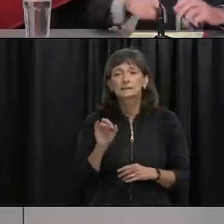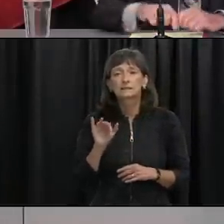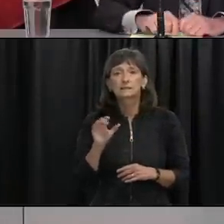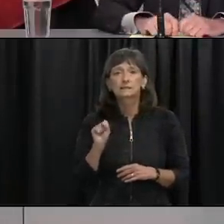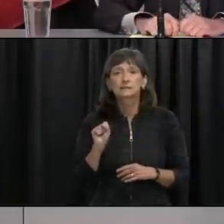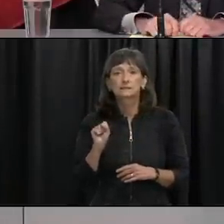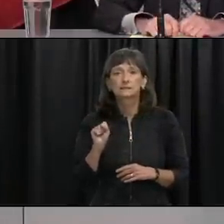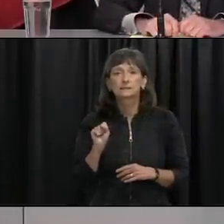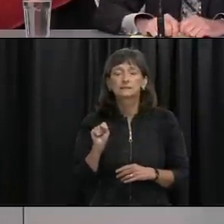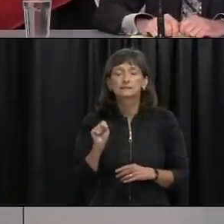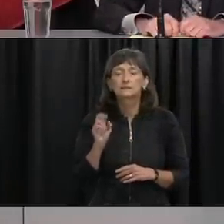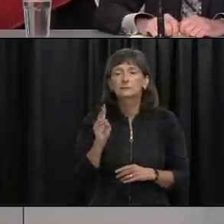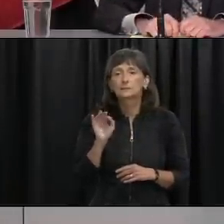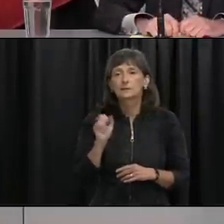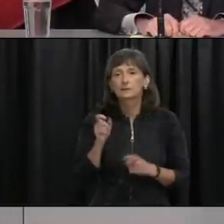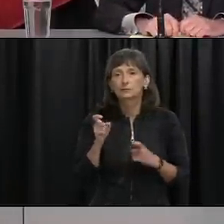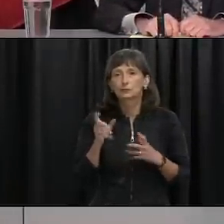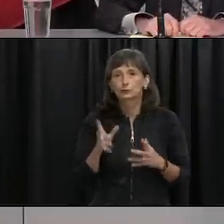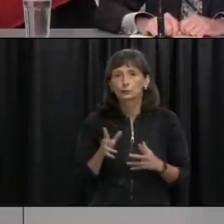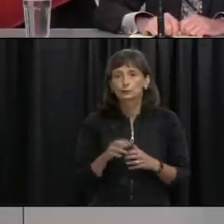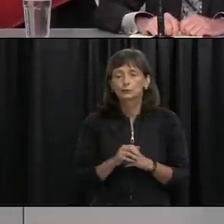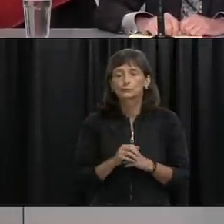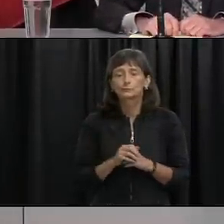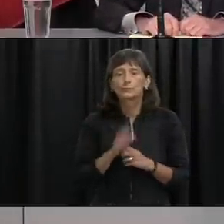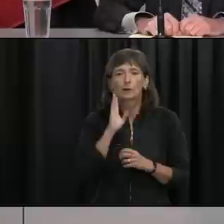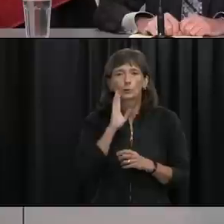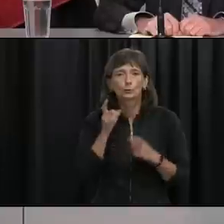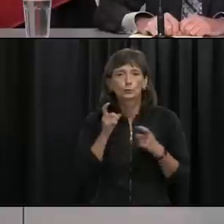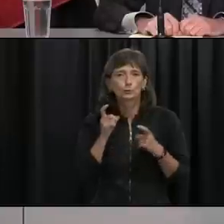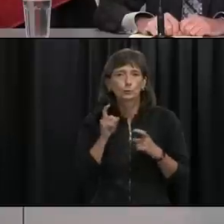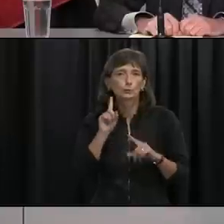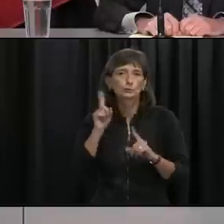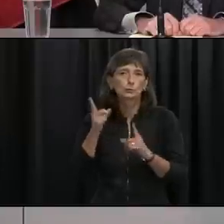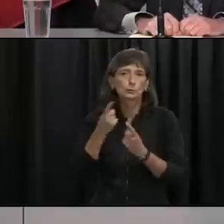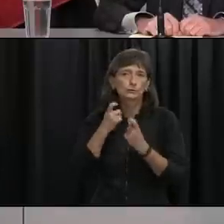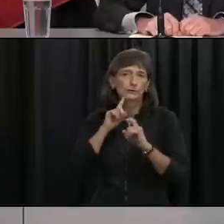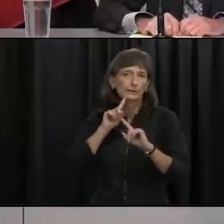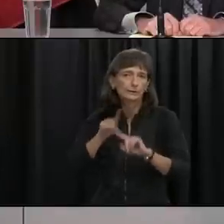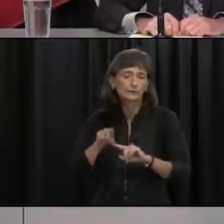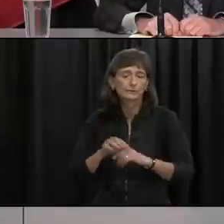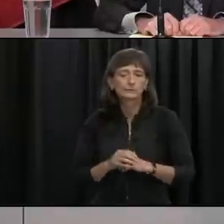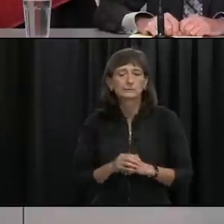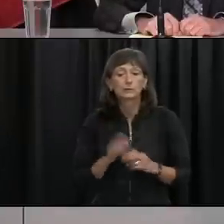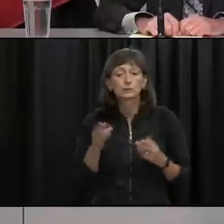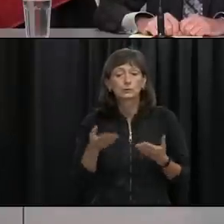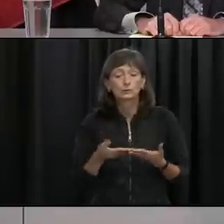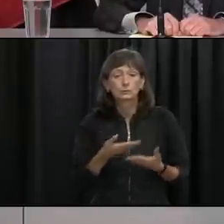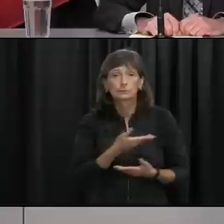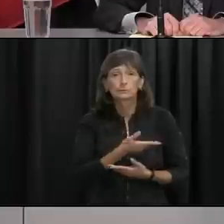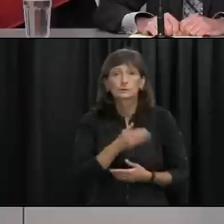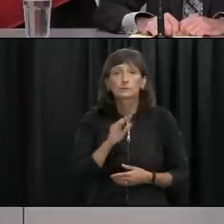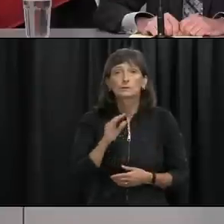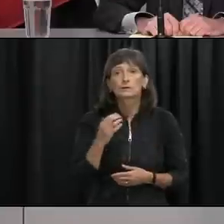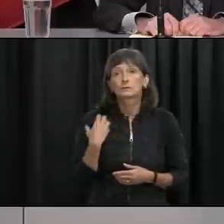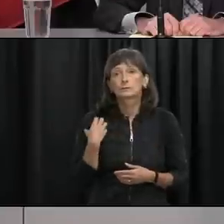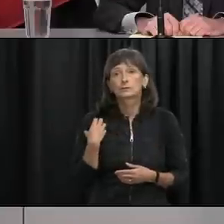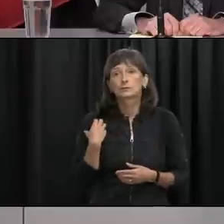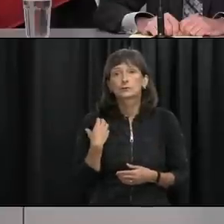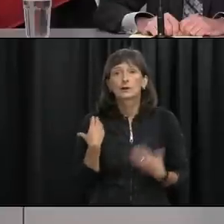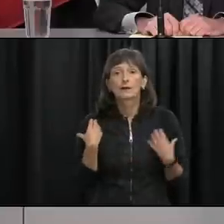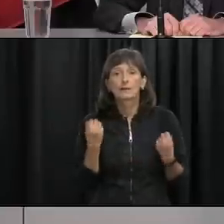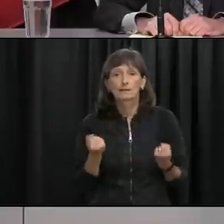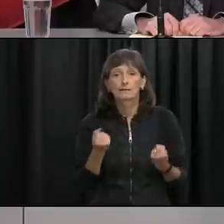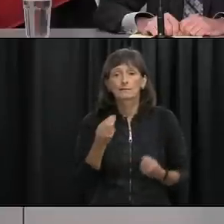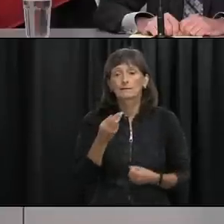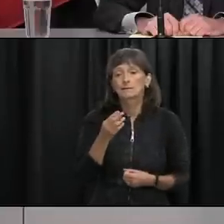of Health and Community Services and I will be the moderator for the question and answer session. Joining us at the table are the Honourable John Hagee, Minister of Health